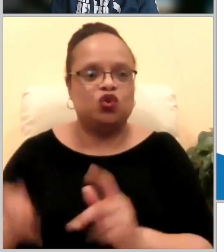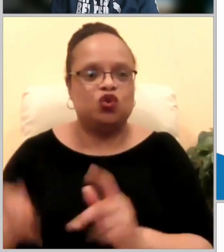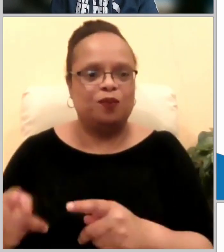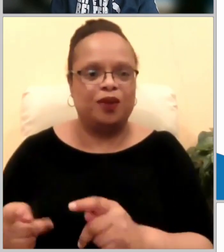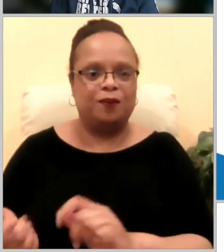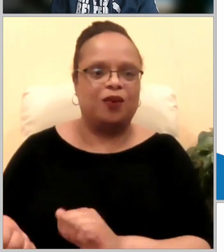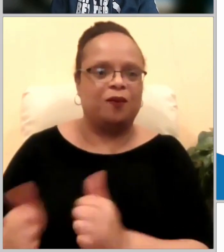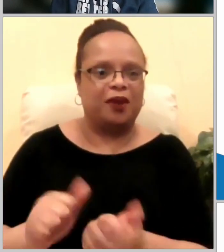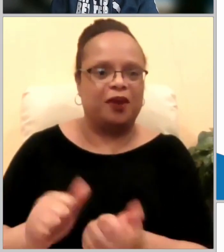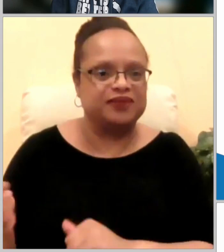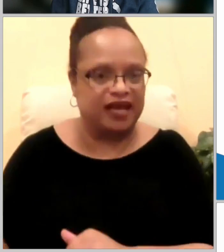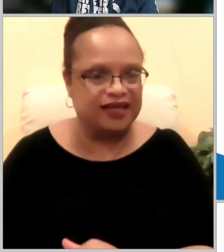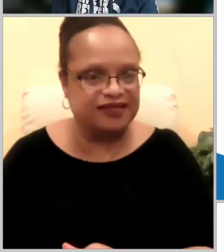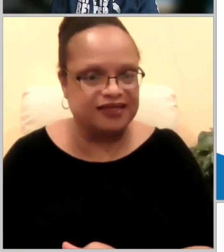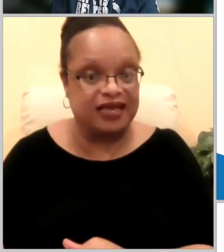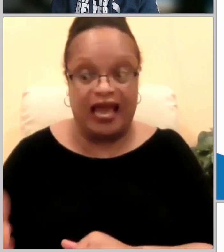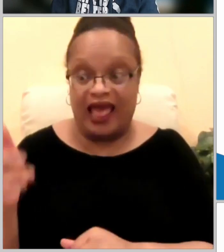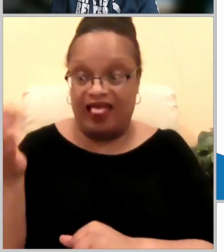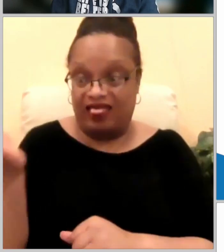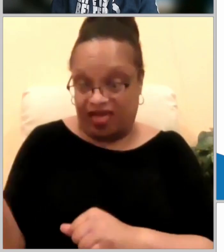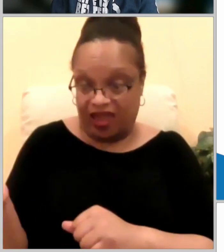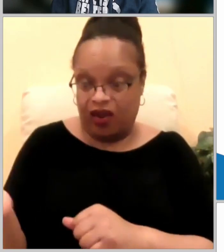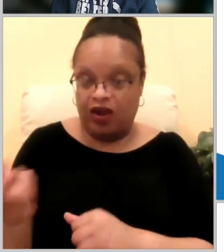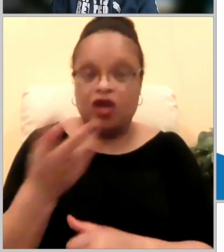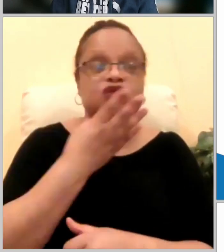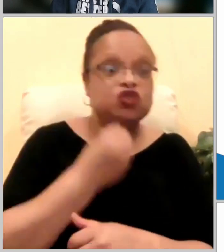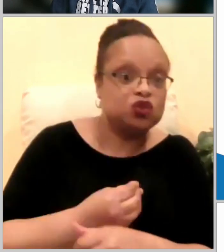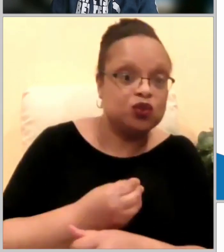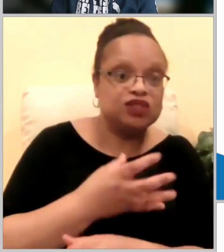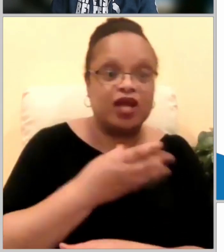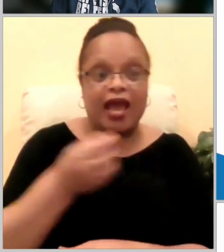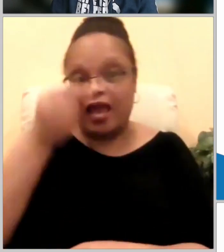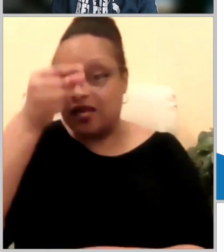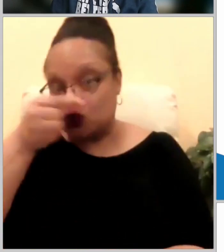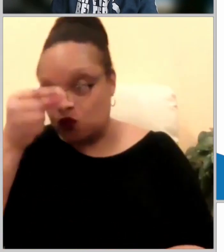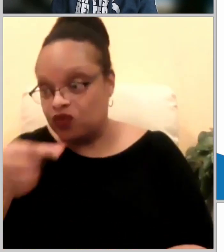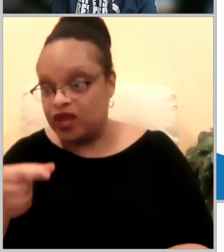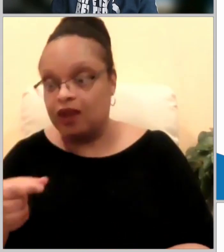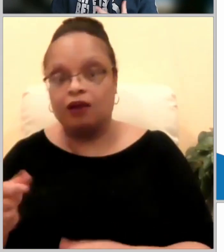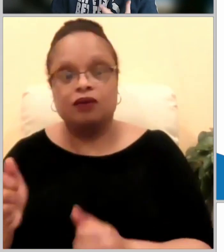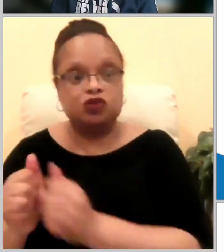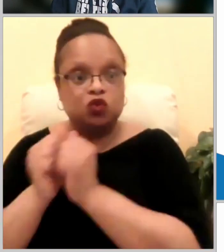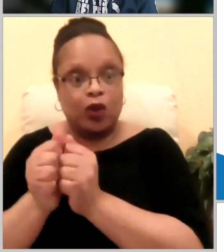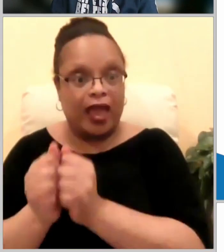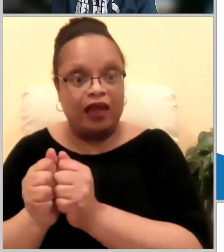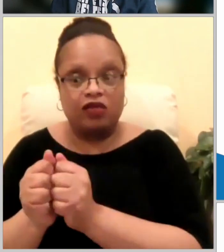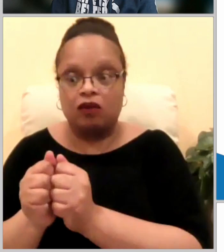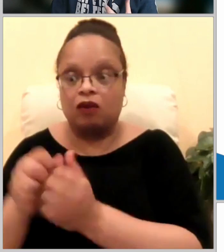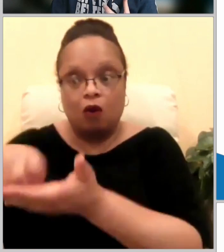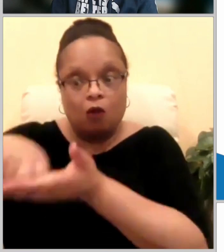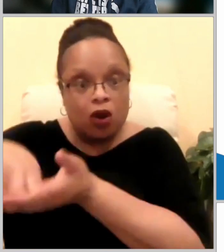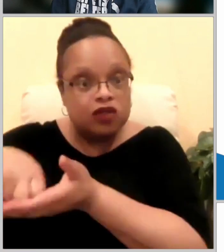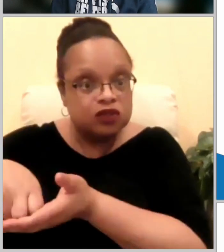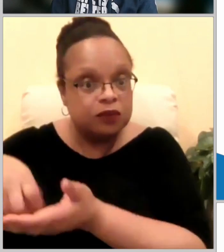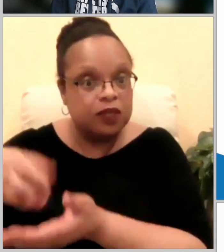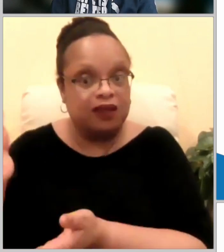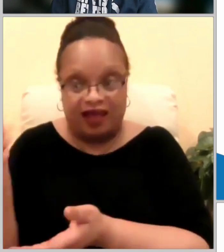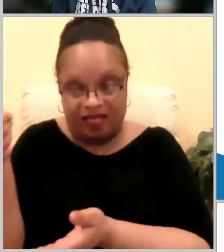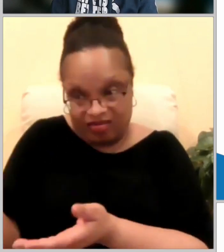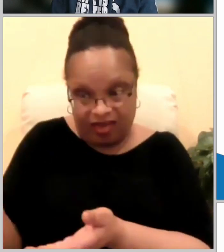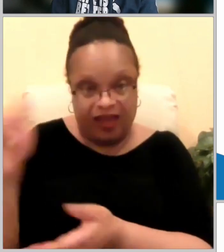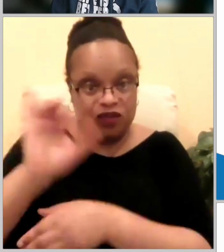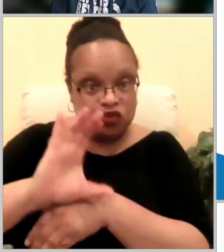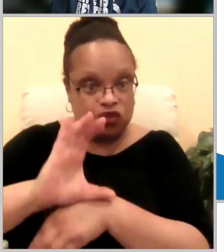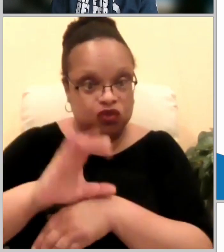jews and gentiles worshiping together paul and barnabas felt compelled to stay with them for an entire year growing the